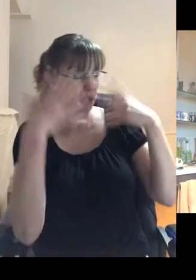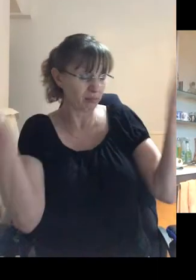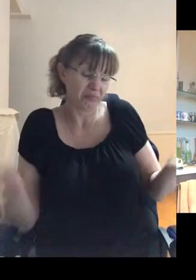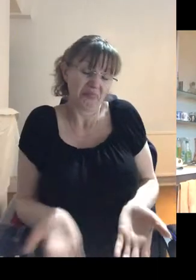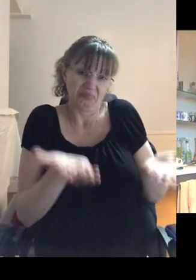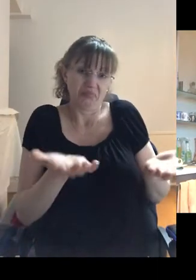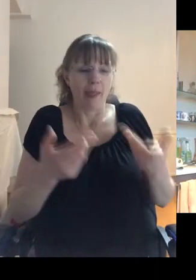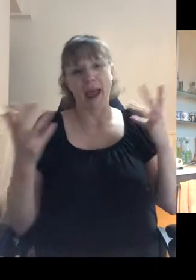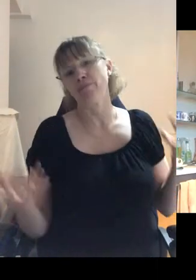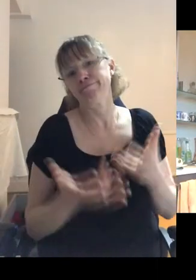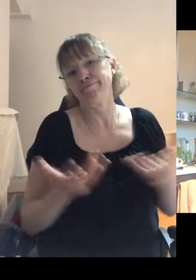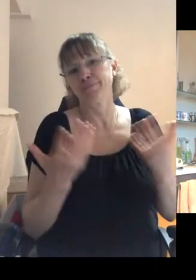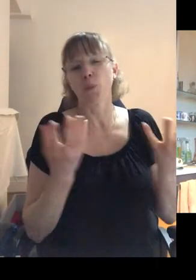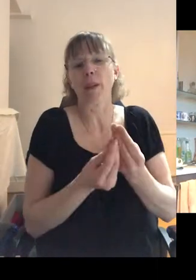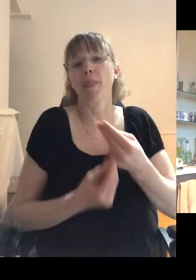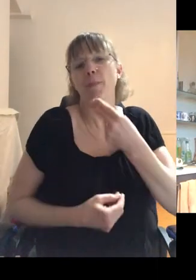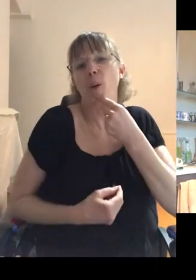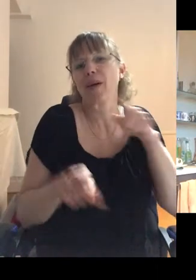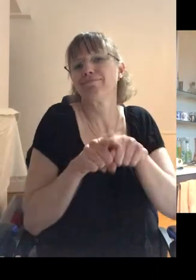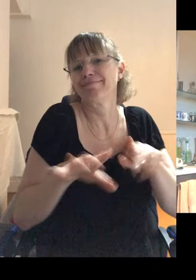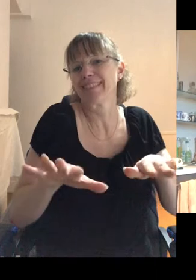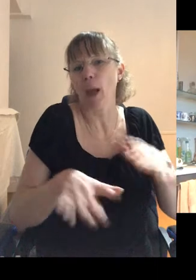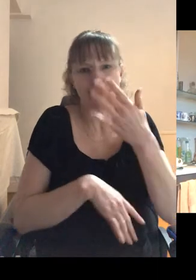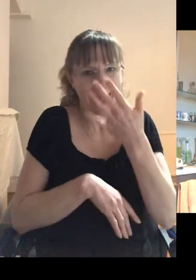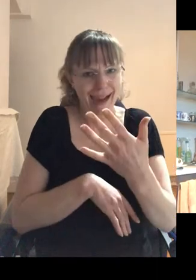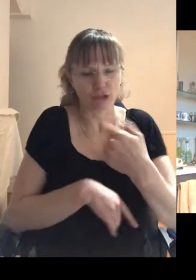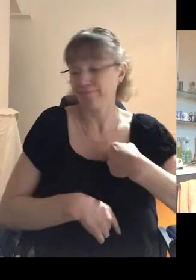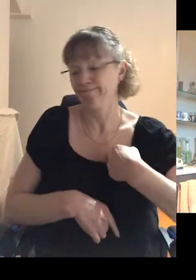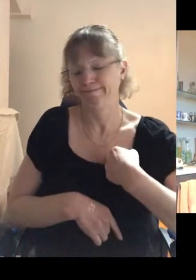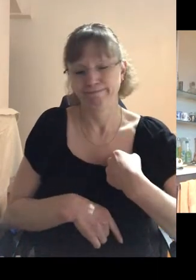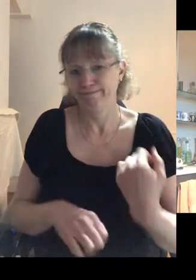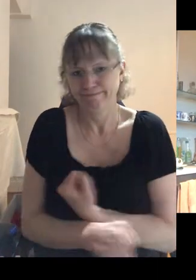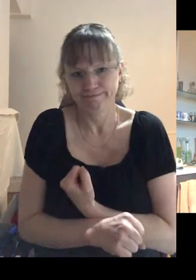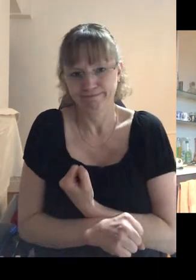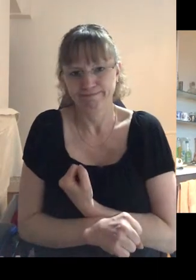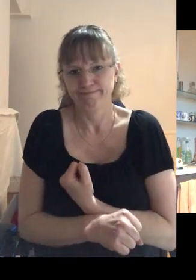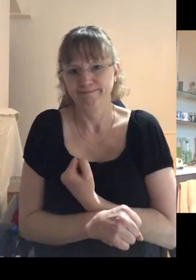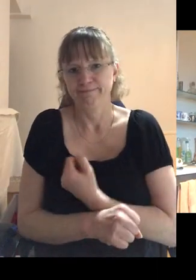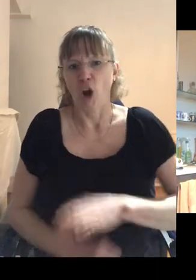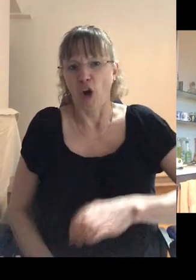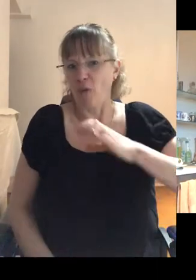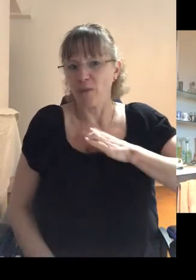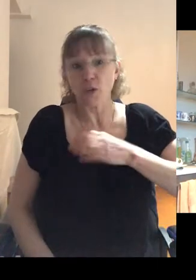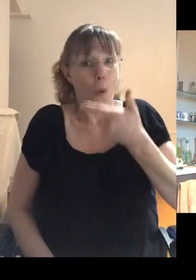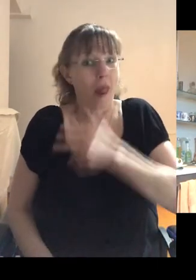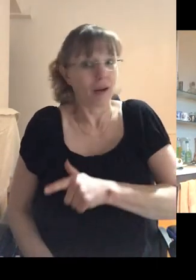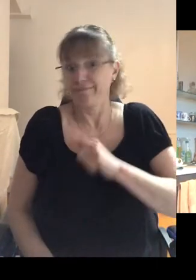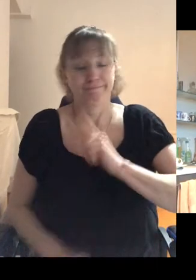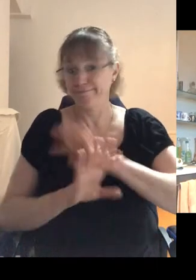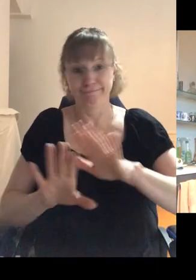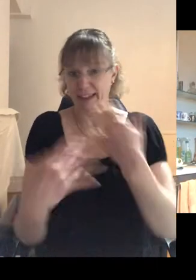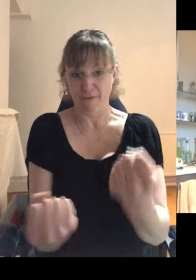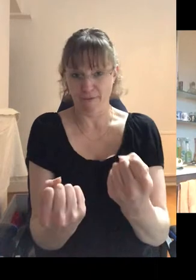they fooled around with, with boys, their own age and things. And I never did that. I never, uh, had the guts or the luck to, for it to happen.